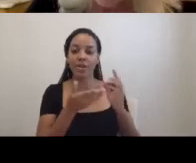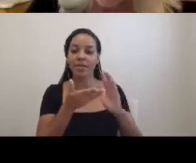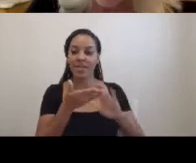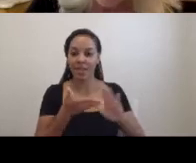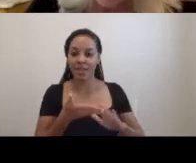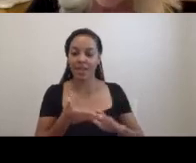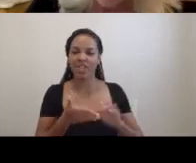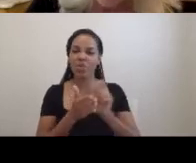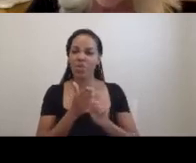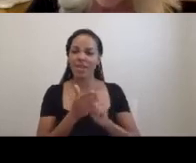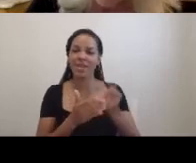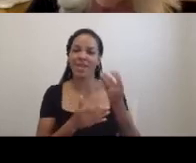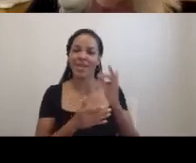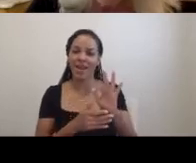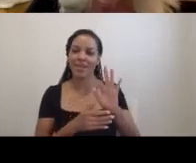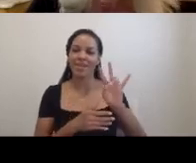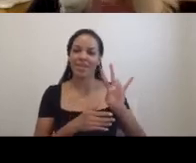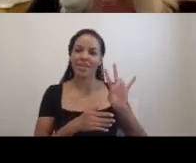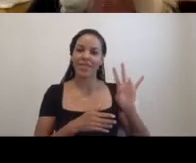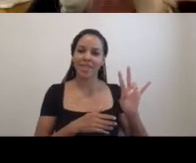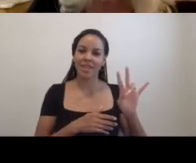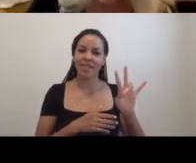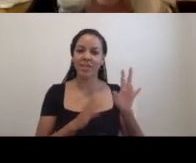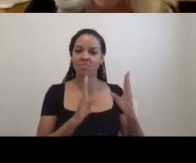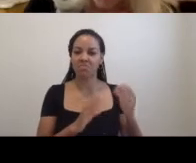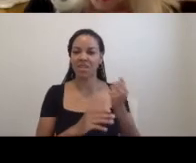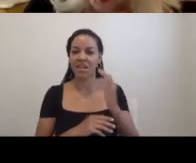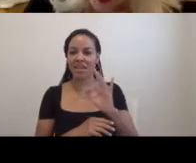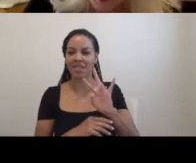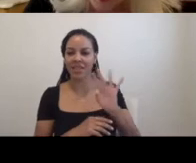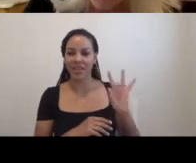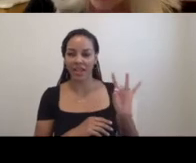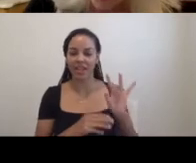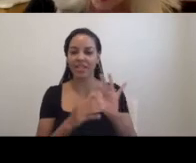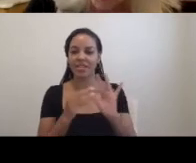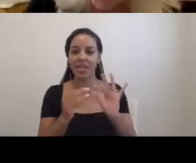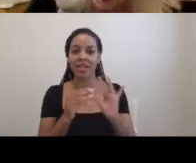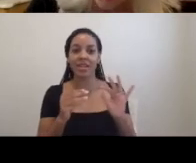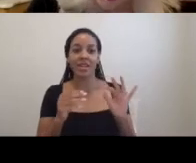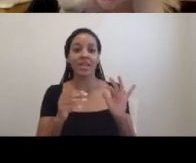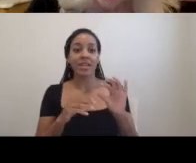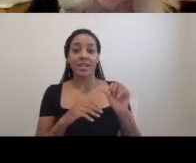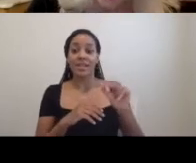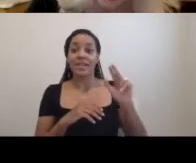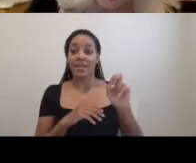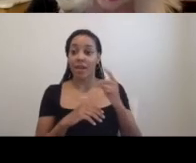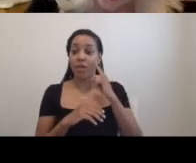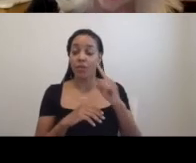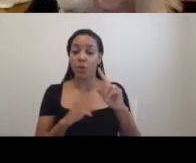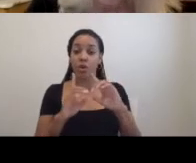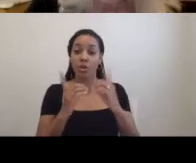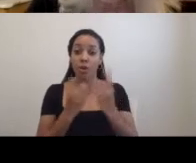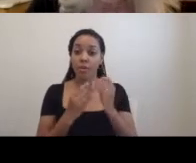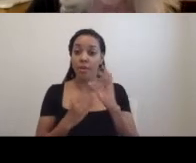1977-78. The scale of the Department of Sanitation as a